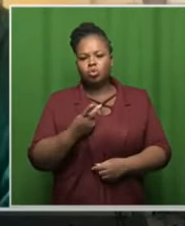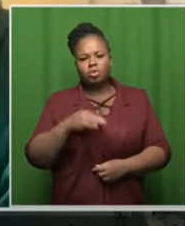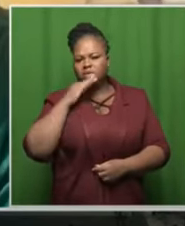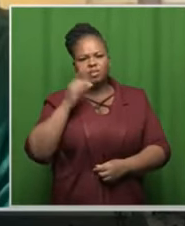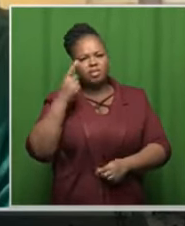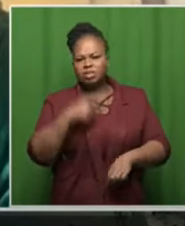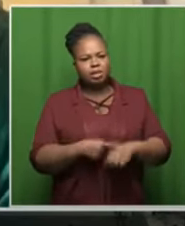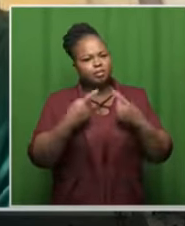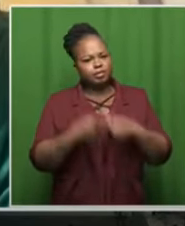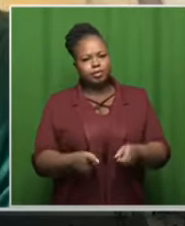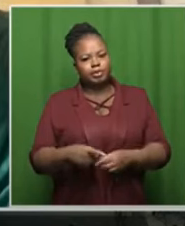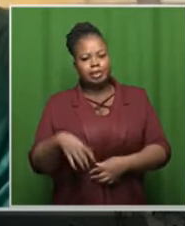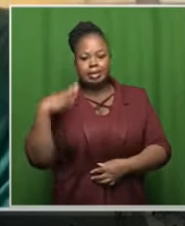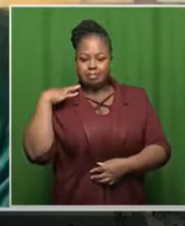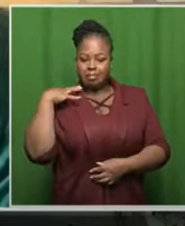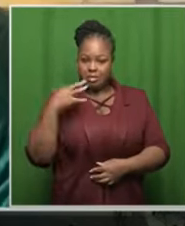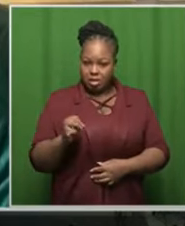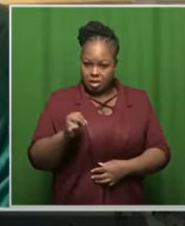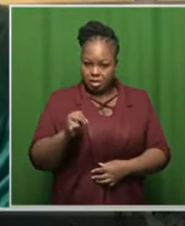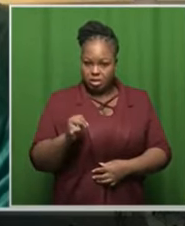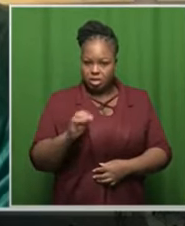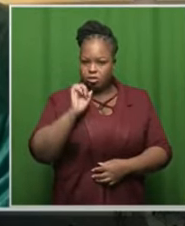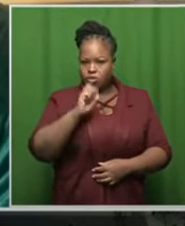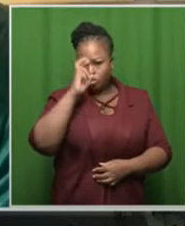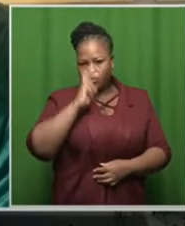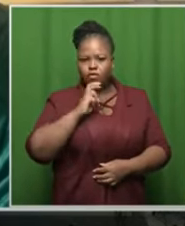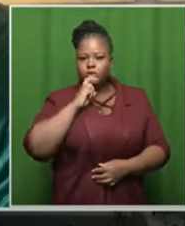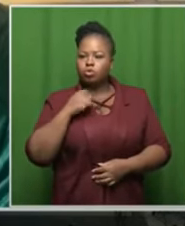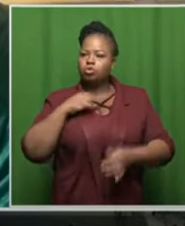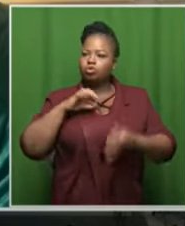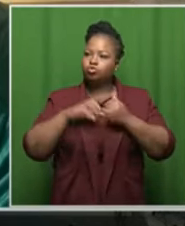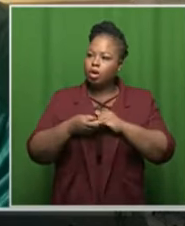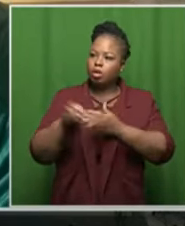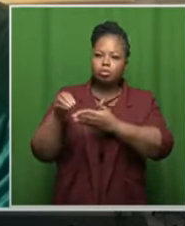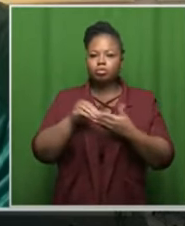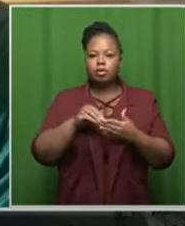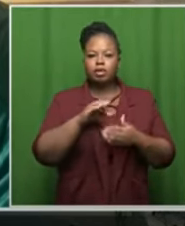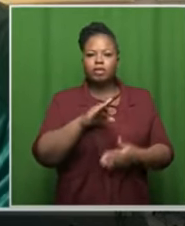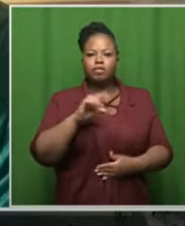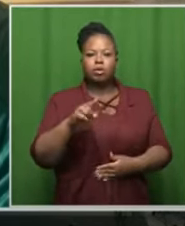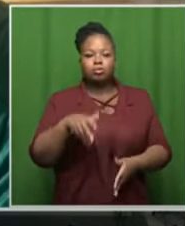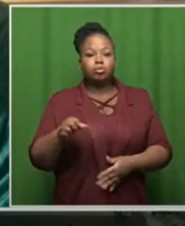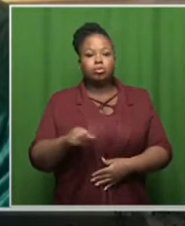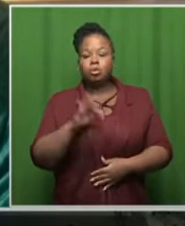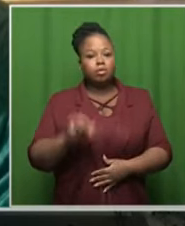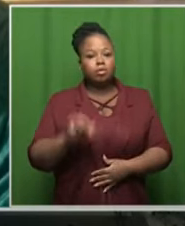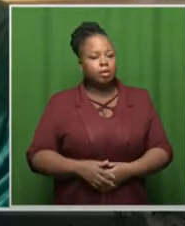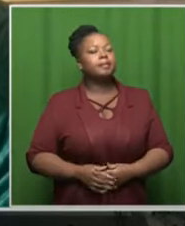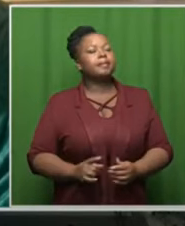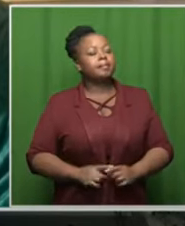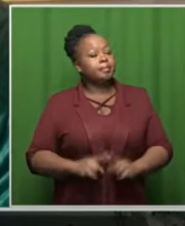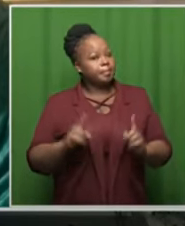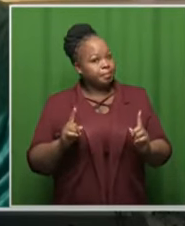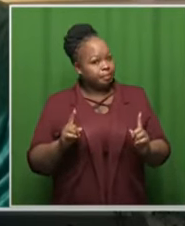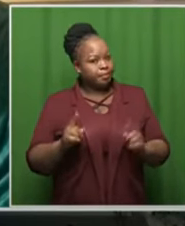the first time that a minister in your portfolio has tried to bring f1 to south africa but there again